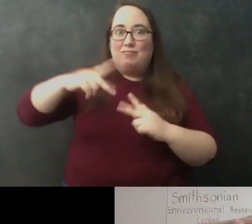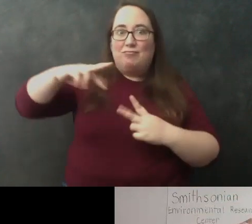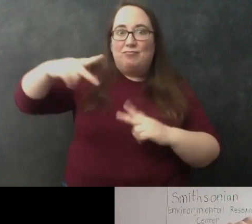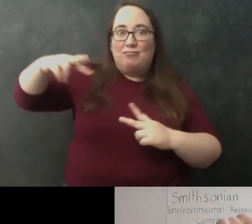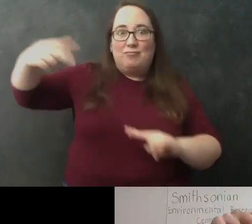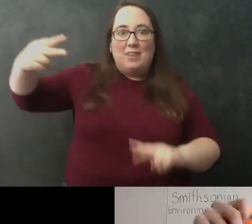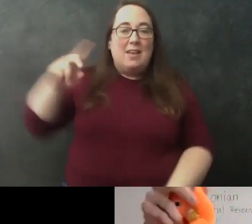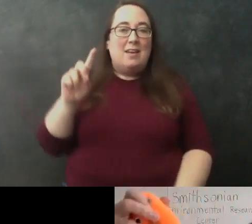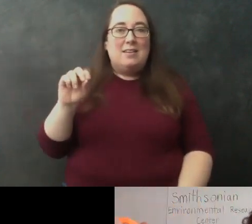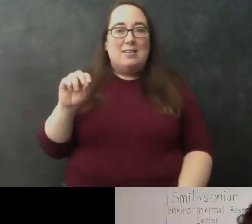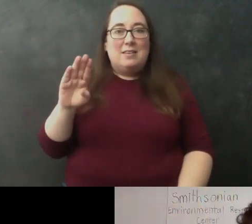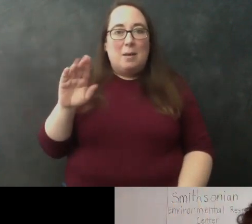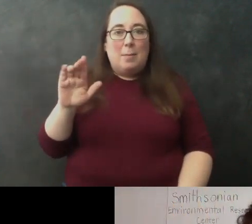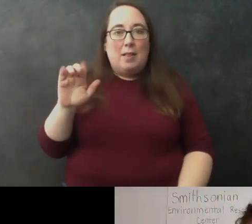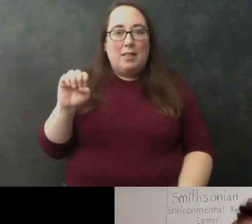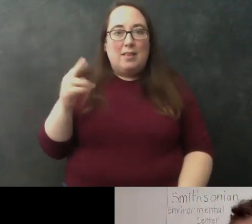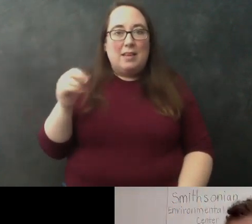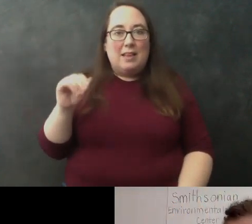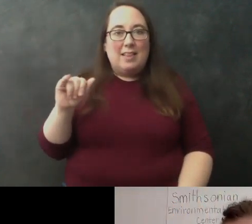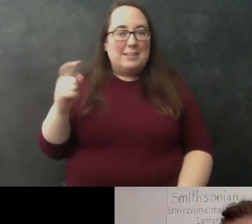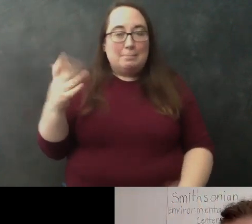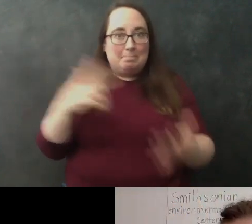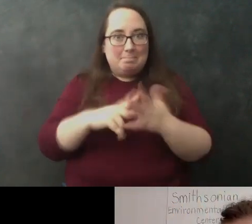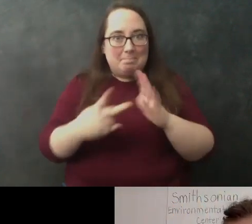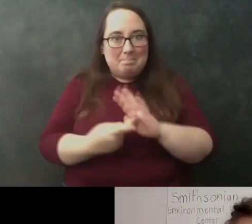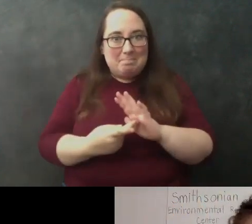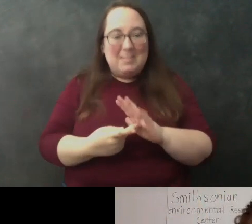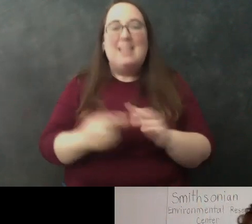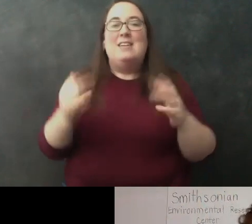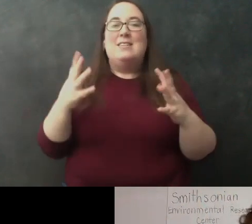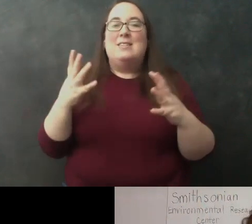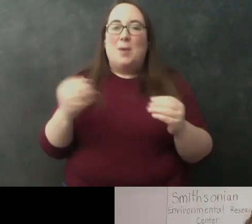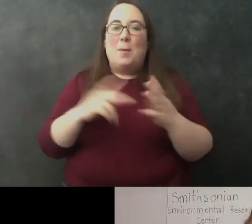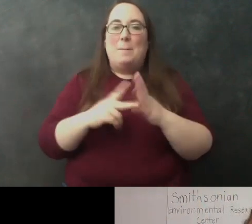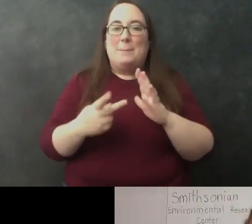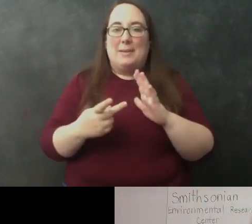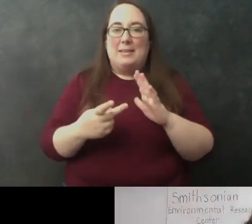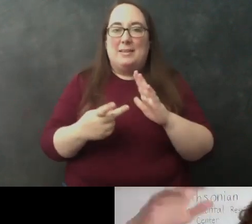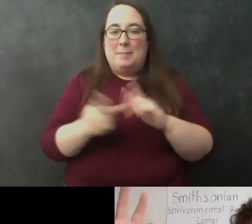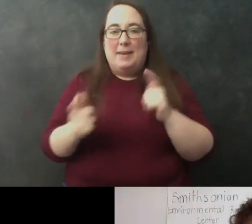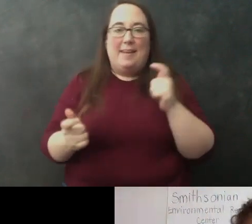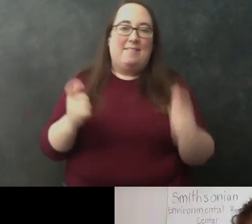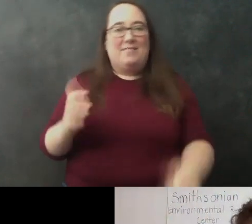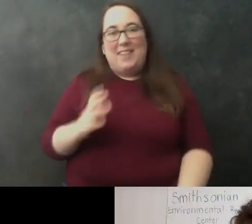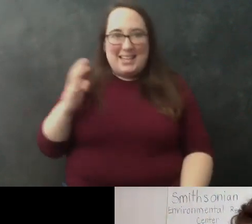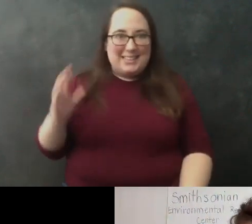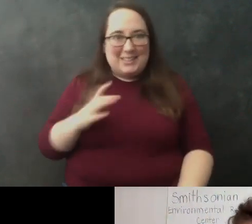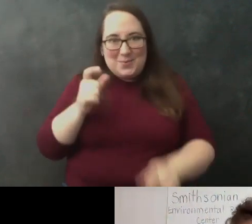but what exactly is it? So, it stands for a big, fancy, very big word.